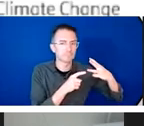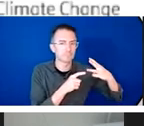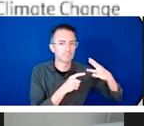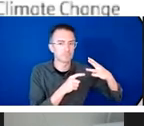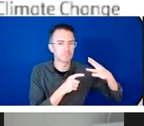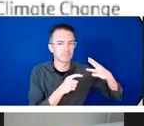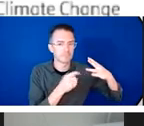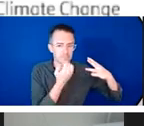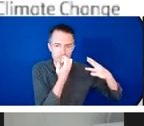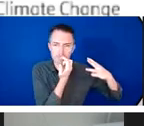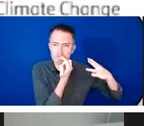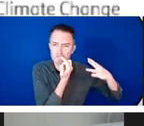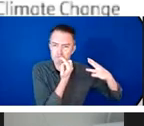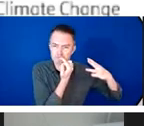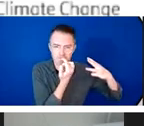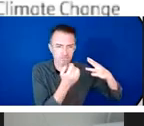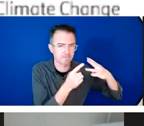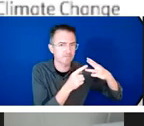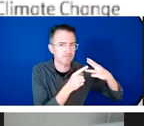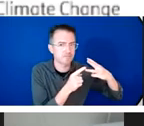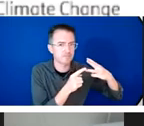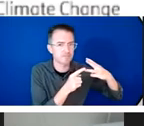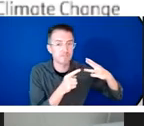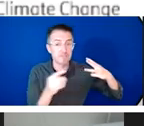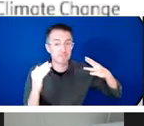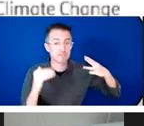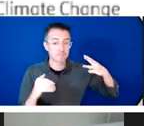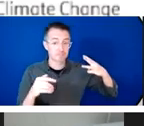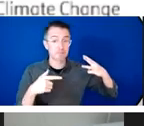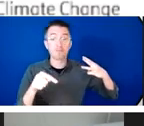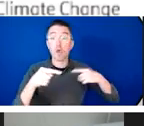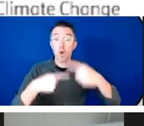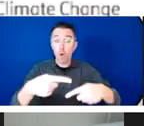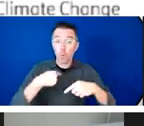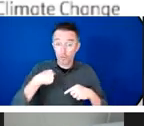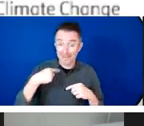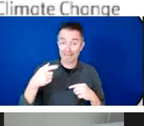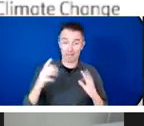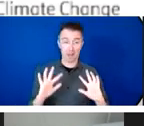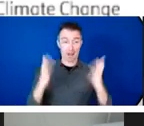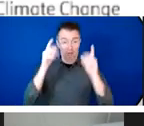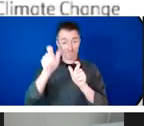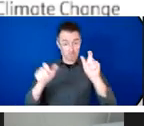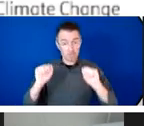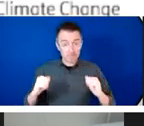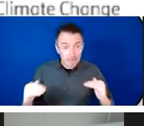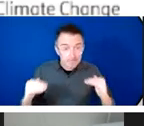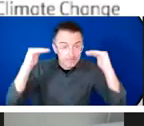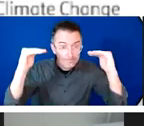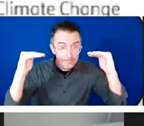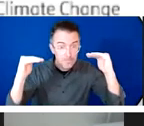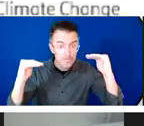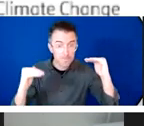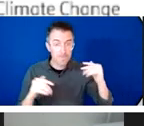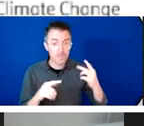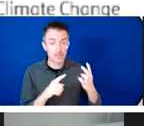living and increases gender-based violence. Violence against women, young people and children